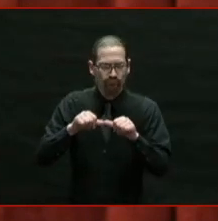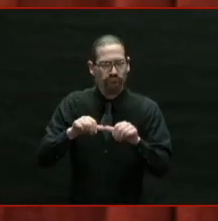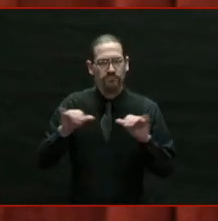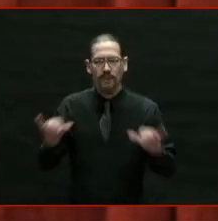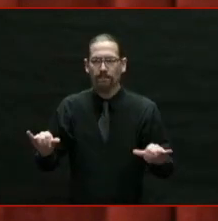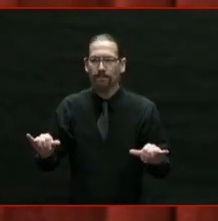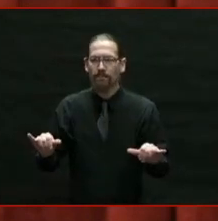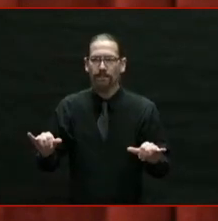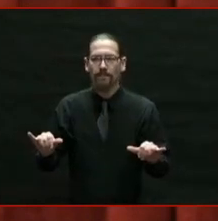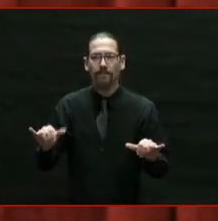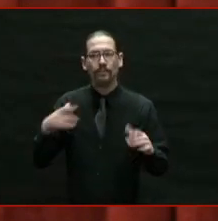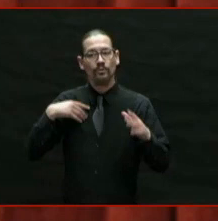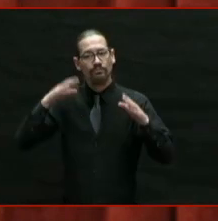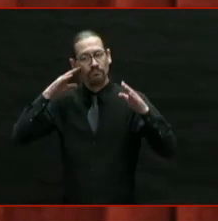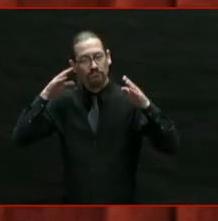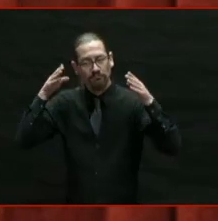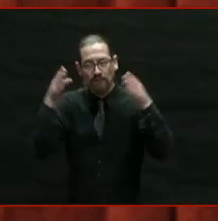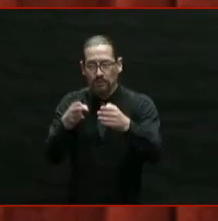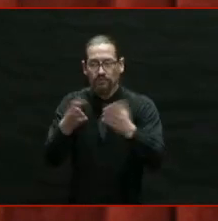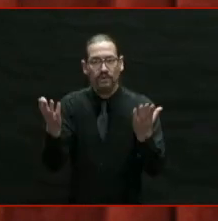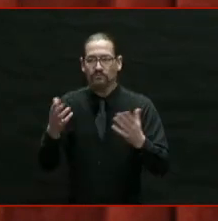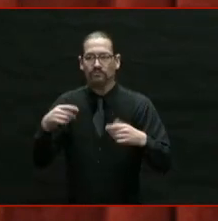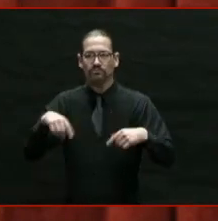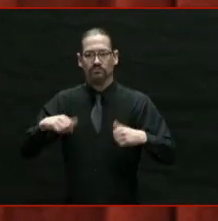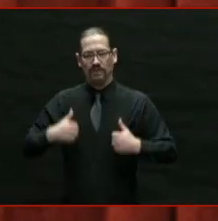focused on making life better for all of you